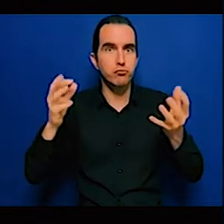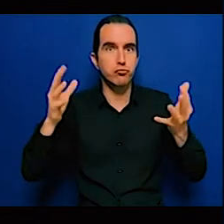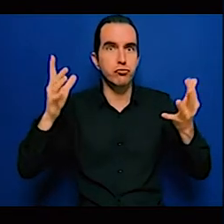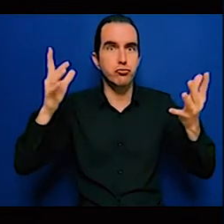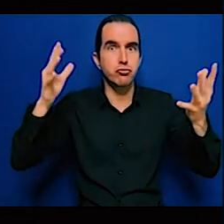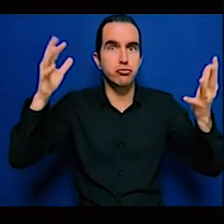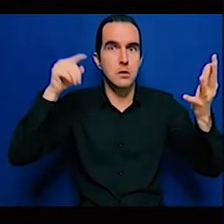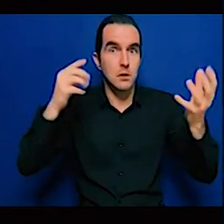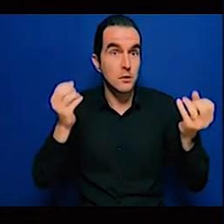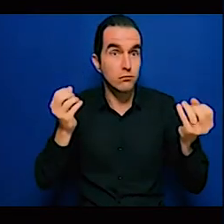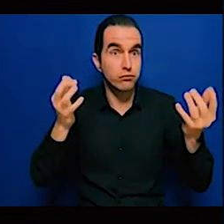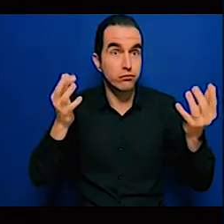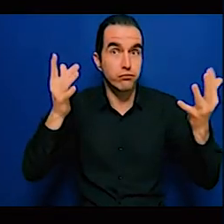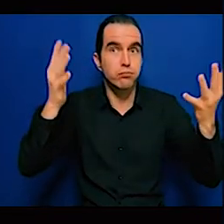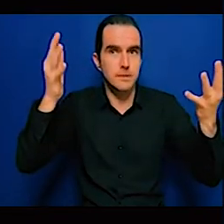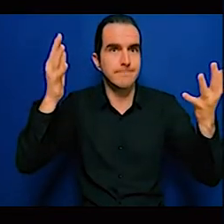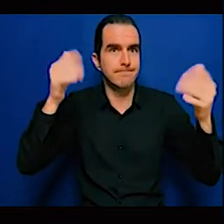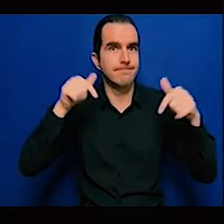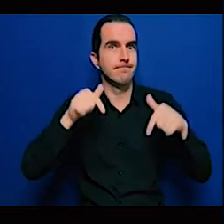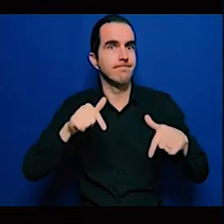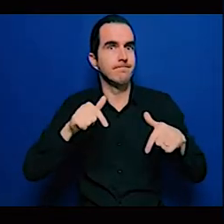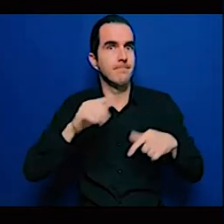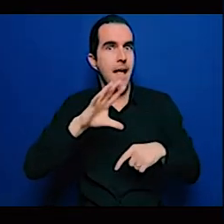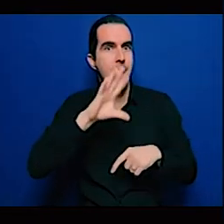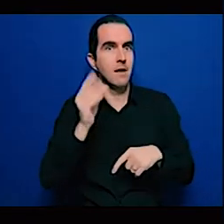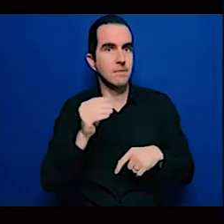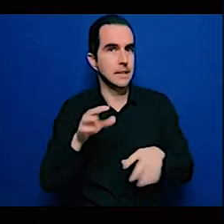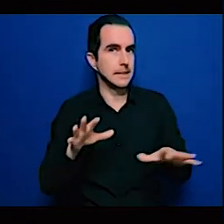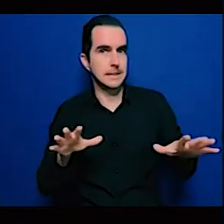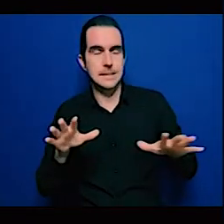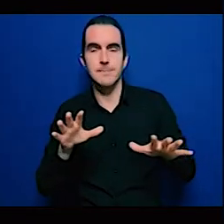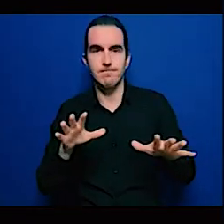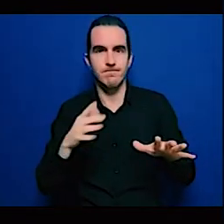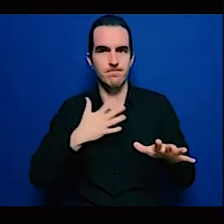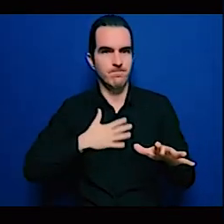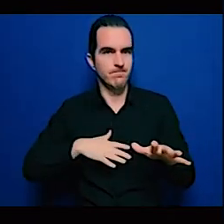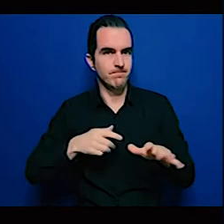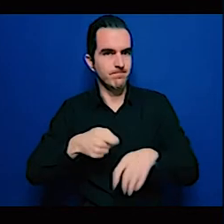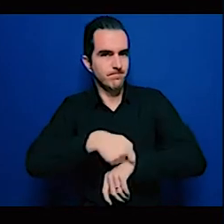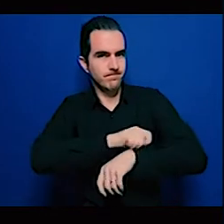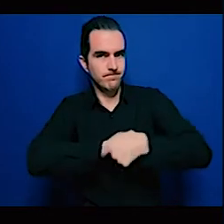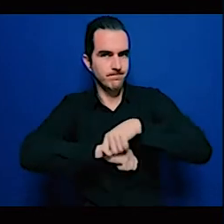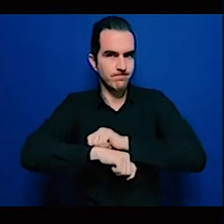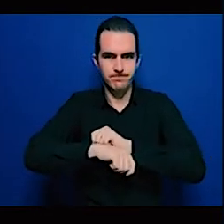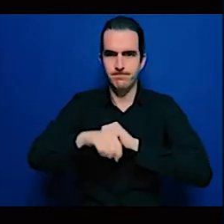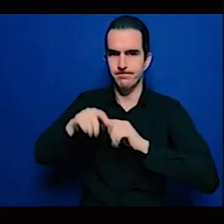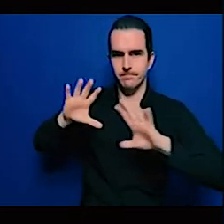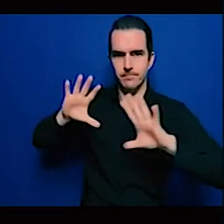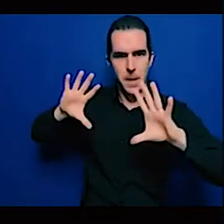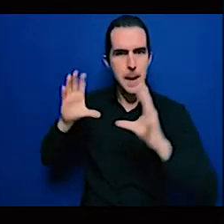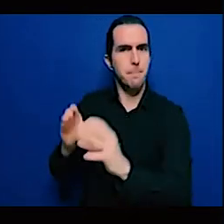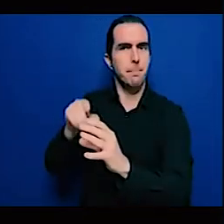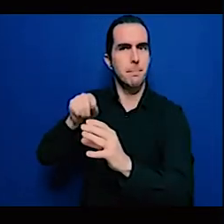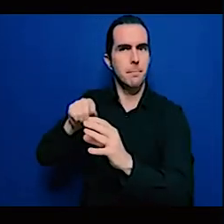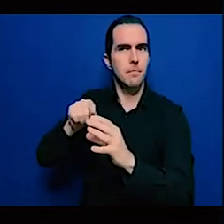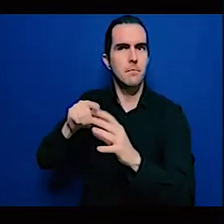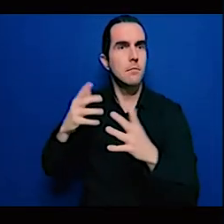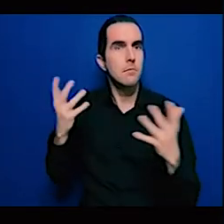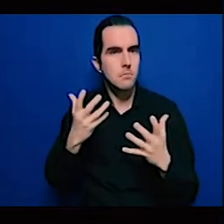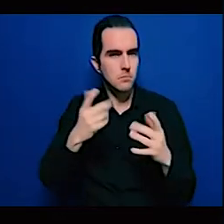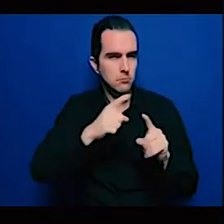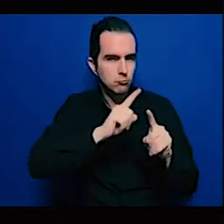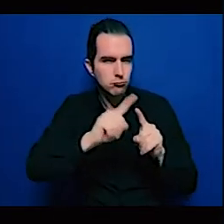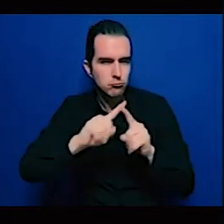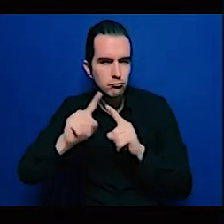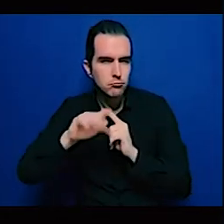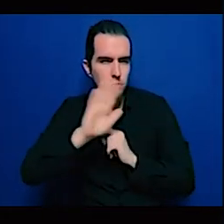For example, mitigation and adaptation. And it's important to do both of these. I will speak more about this later, but